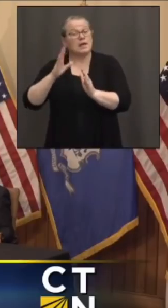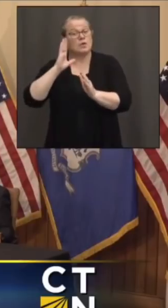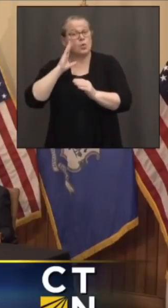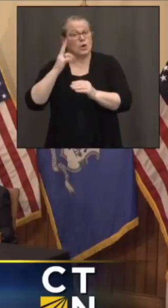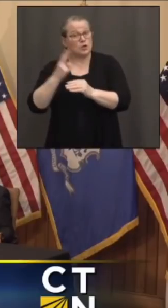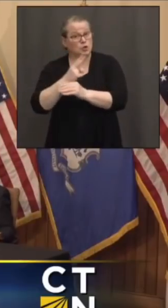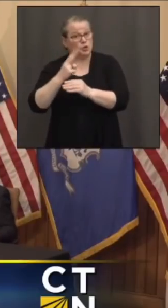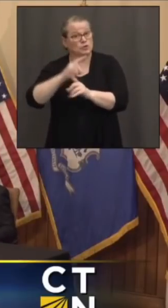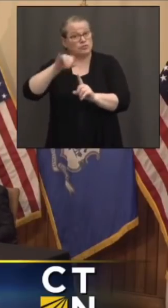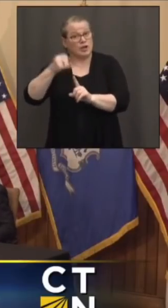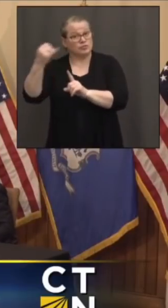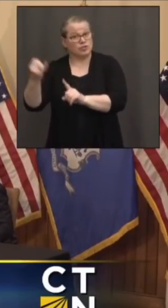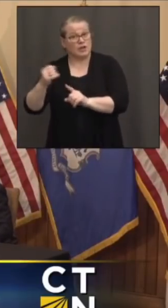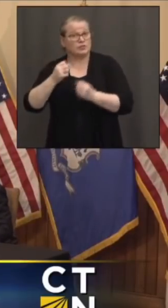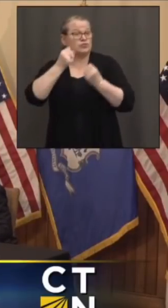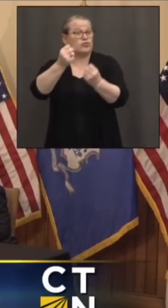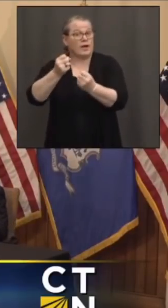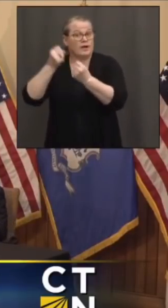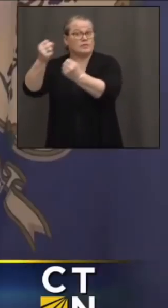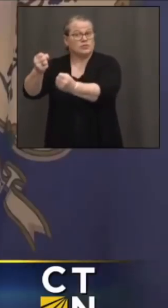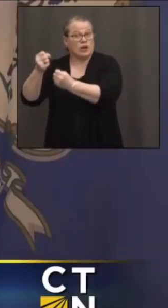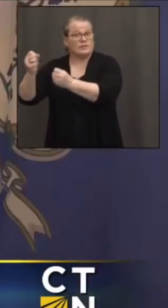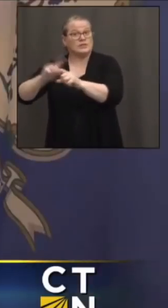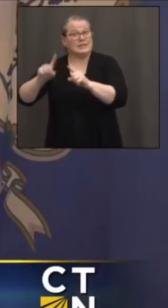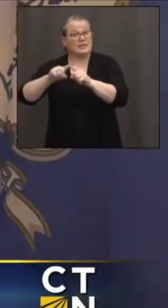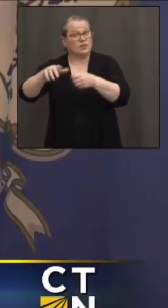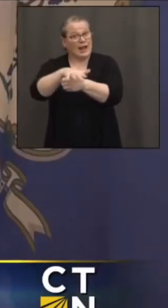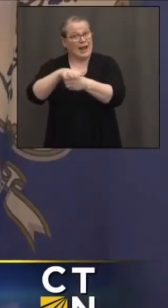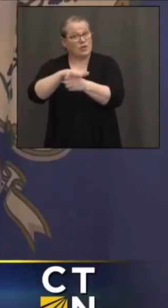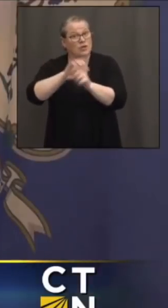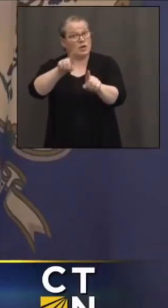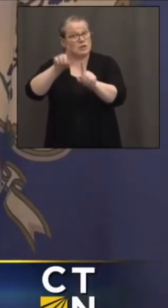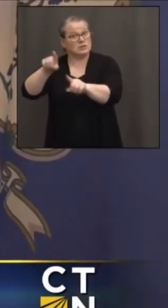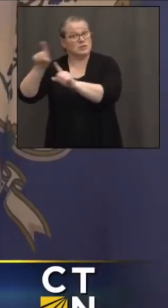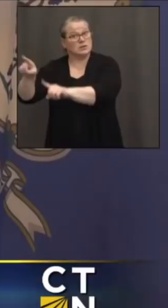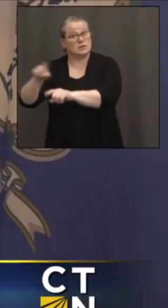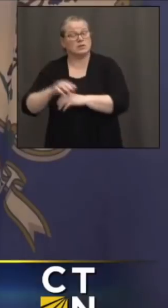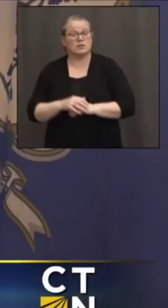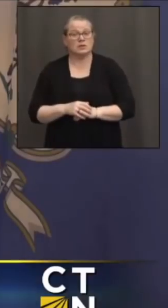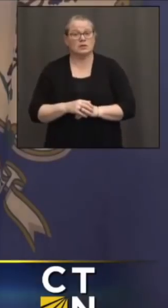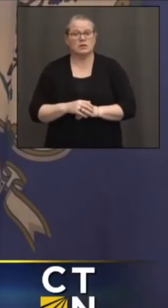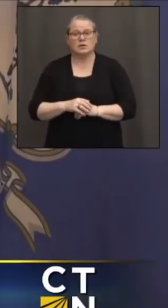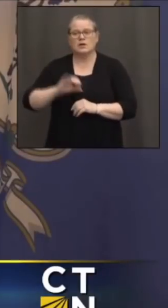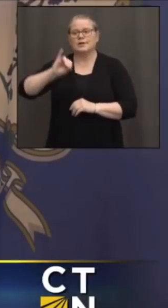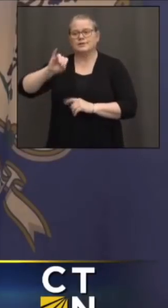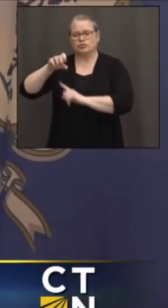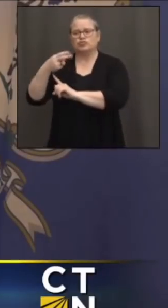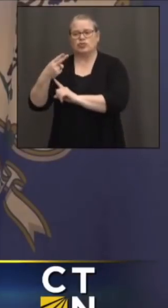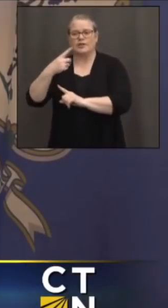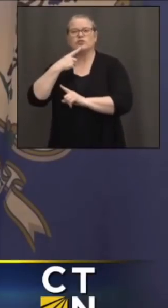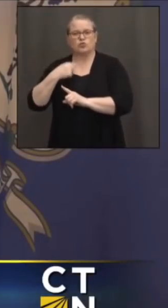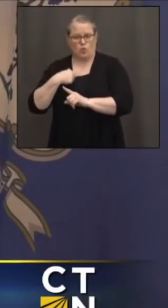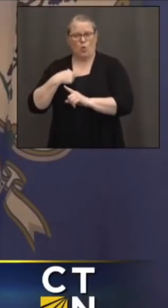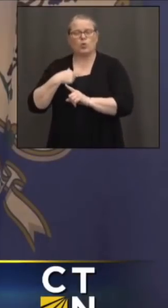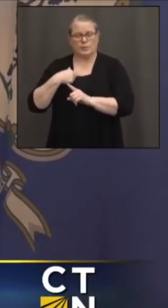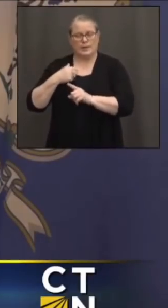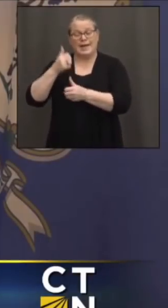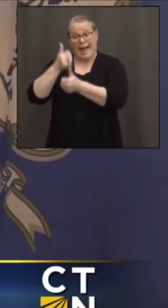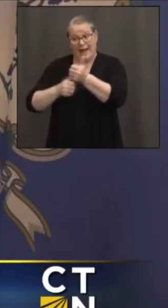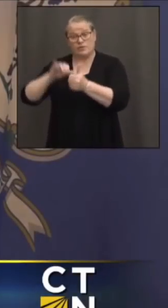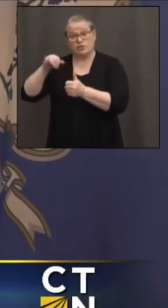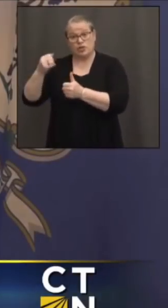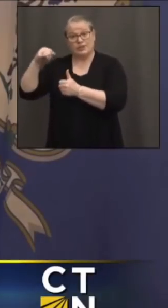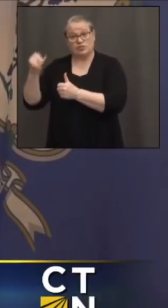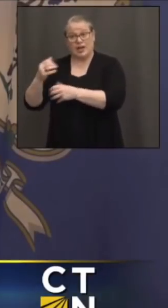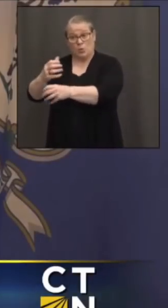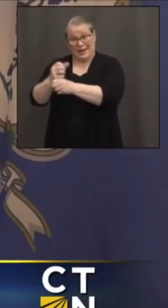to those areas? Yeah. Josh tells me we prioritize every J&J we have to those mobile vans. Is